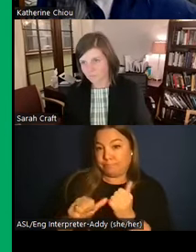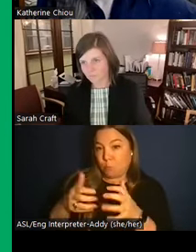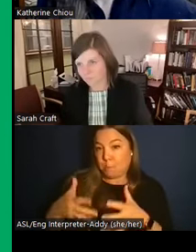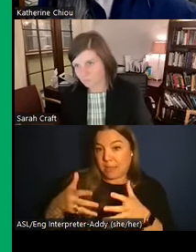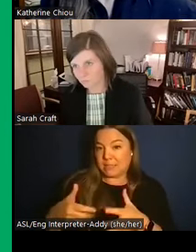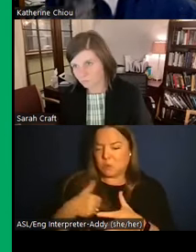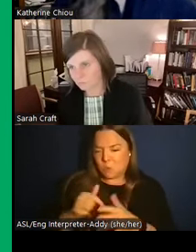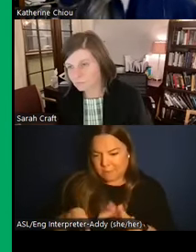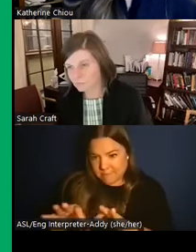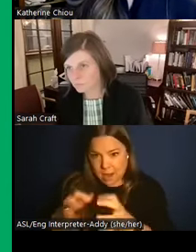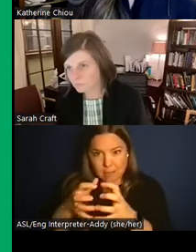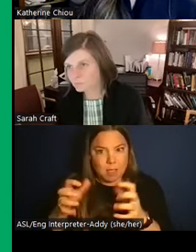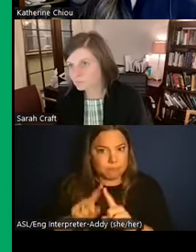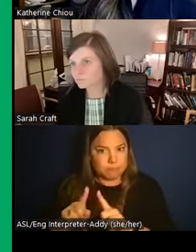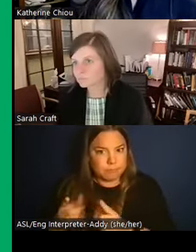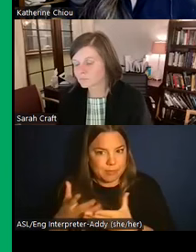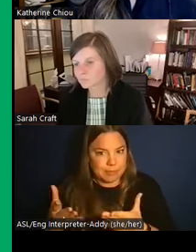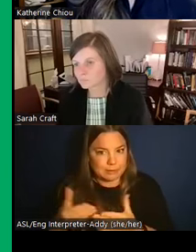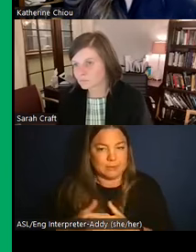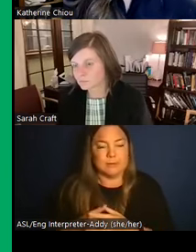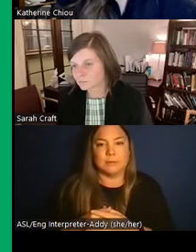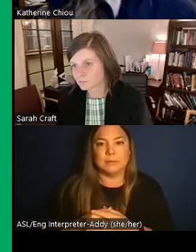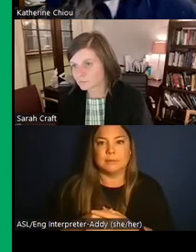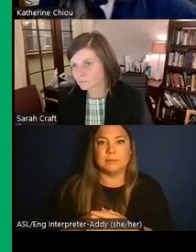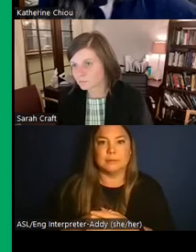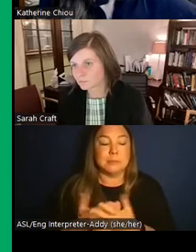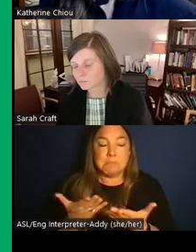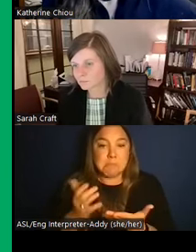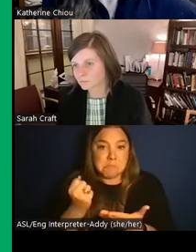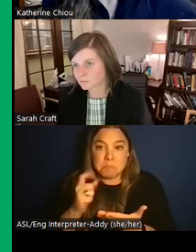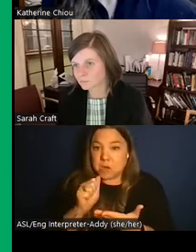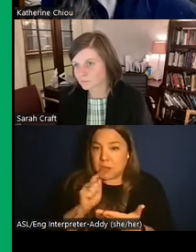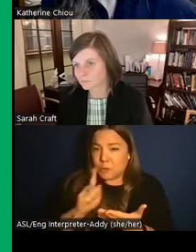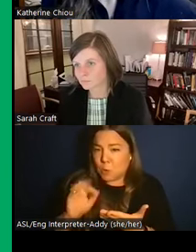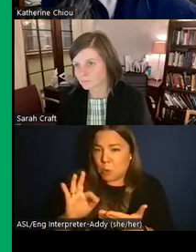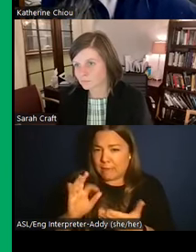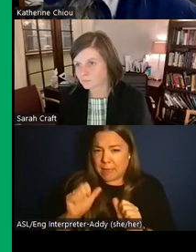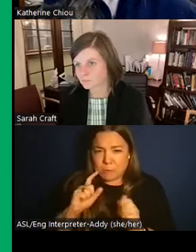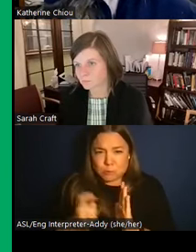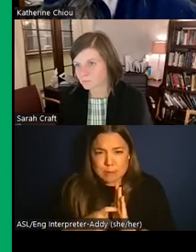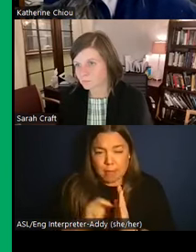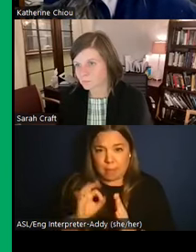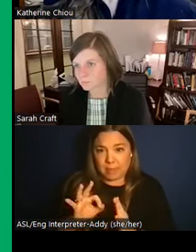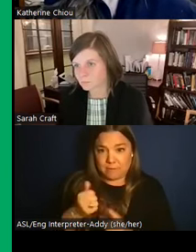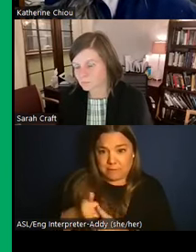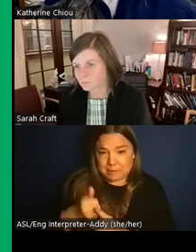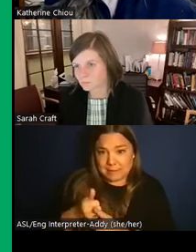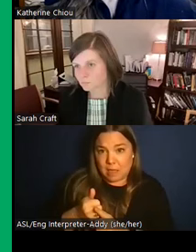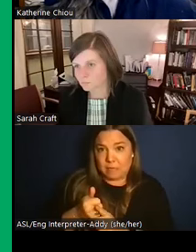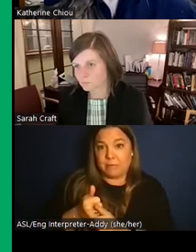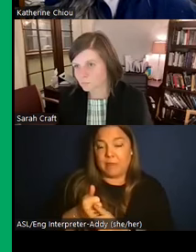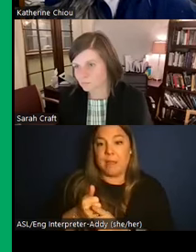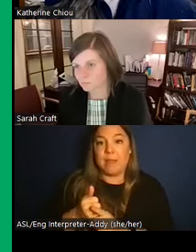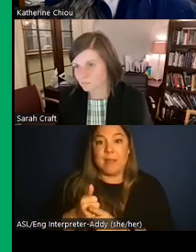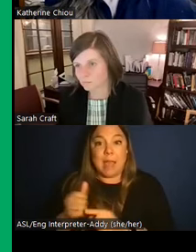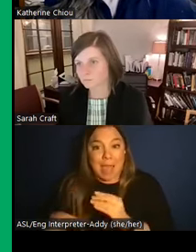embedded in there. And I'm not sure if there's a way to tell whether or not they were desiccated and then rehydrated,